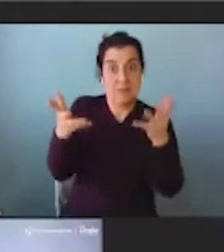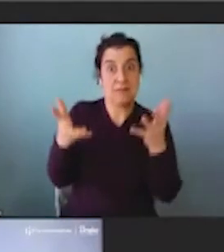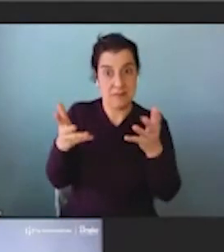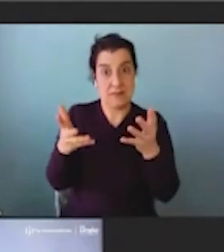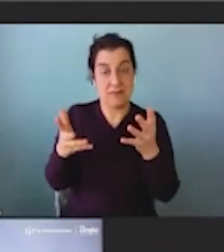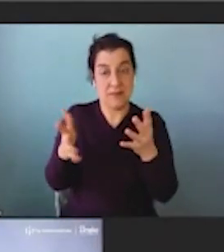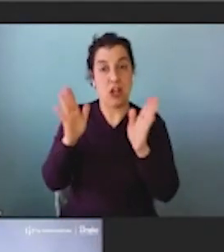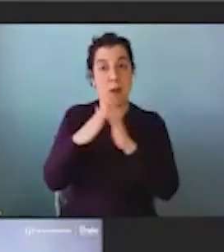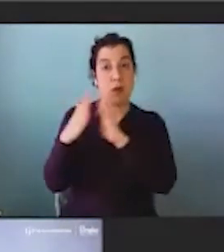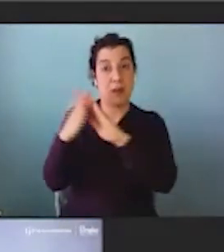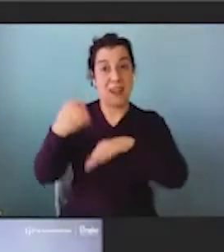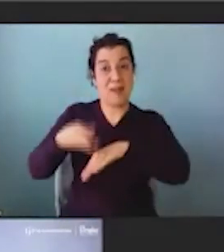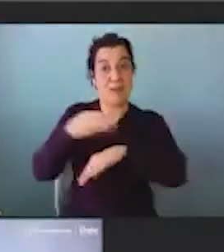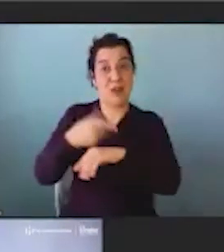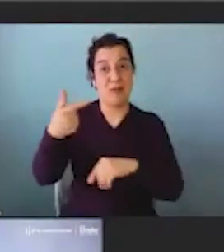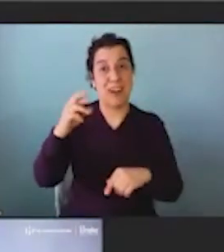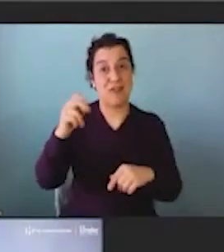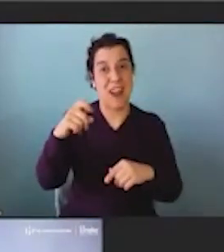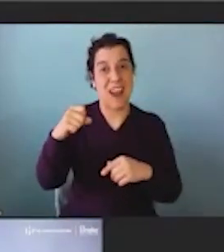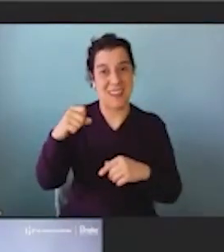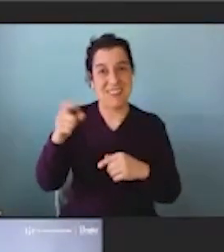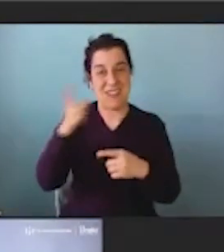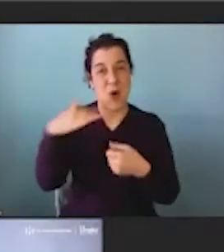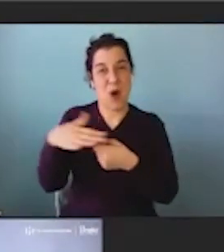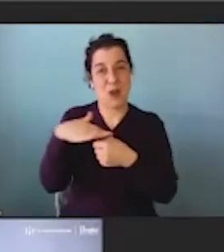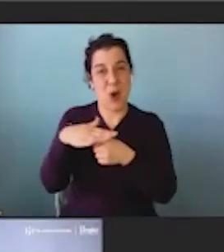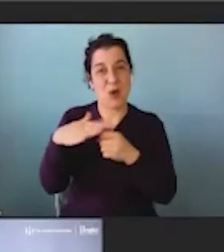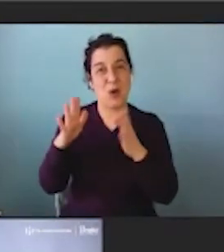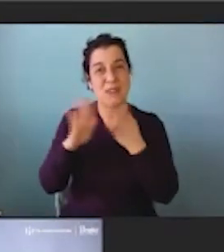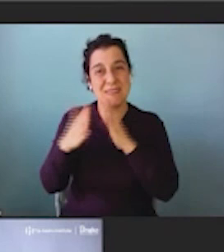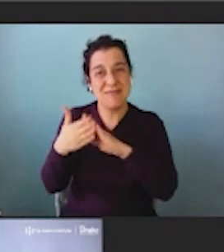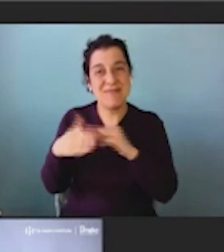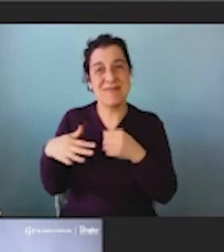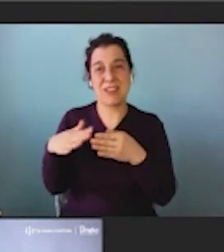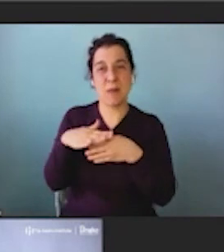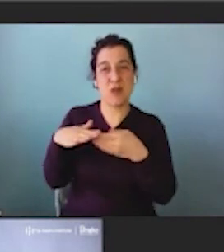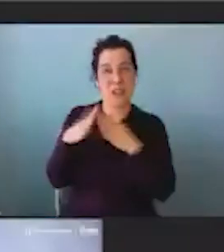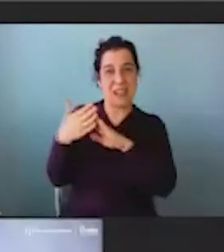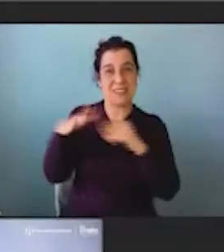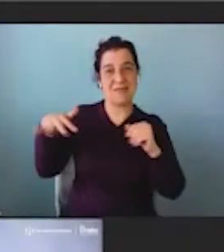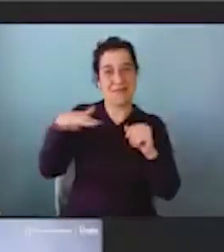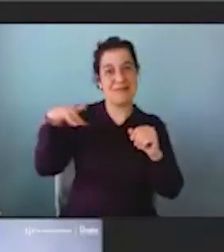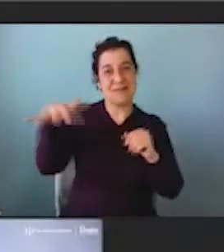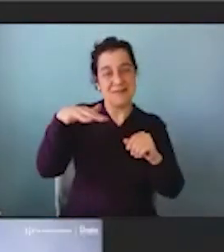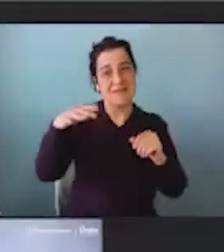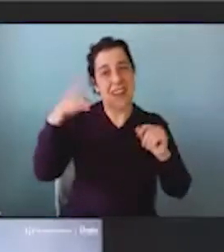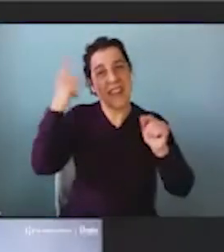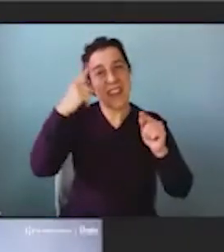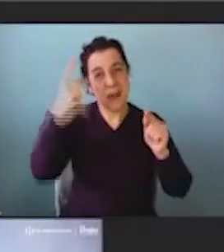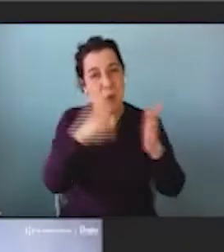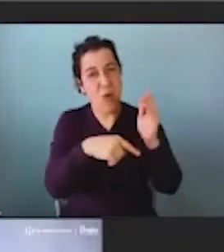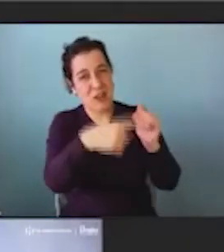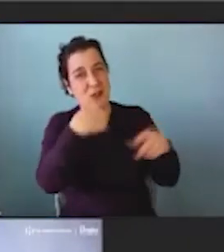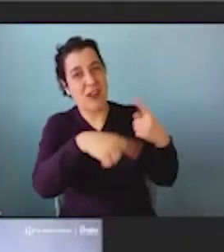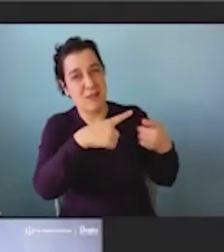grants so that local cities, communities, and others can start thinking about sort of the things that you also talked